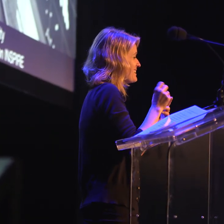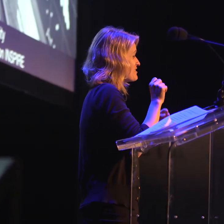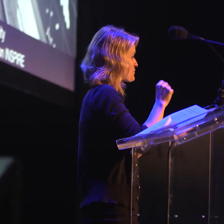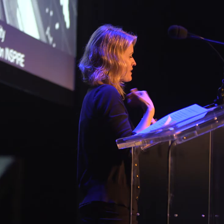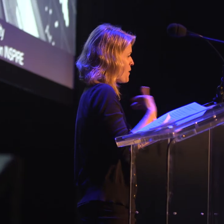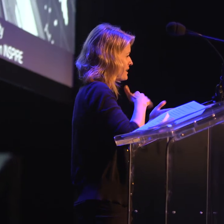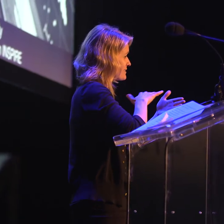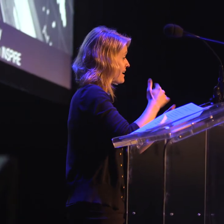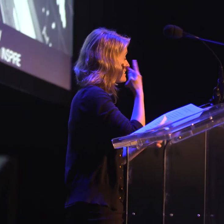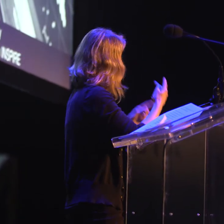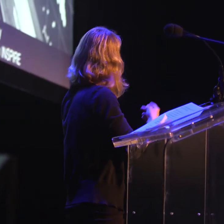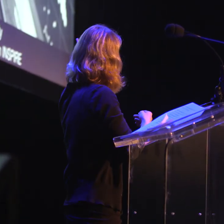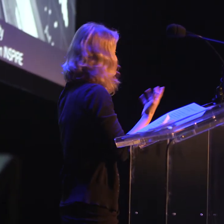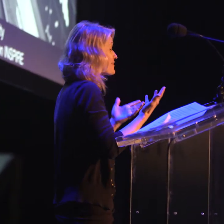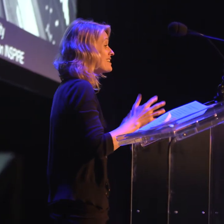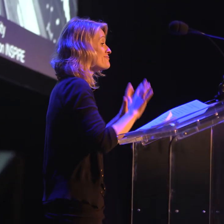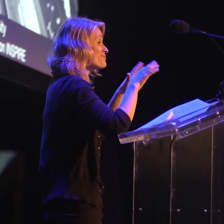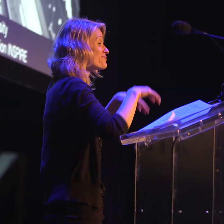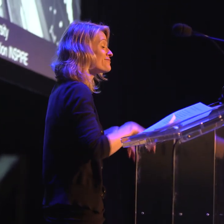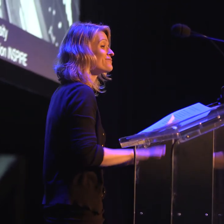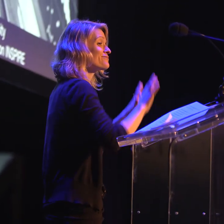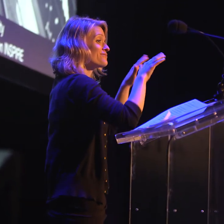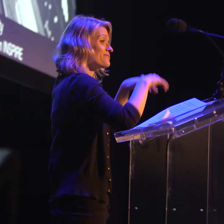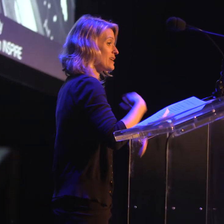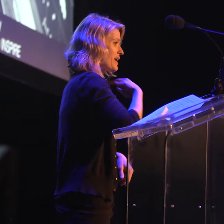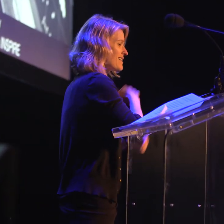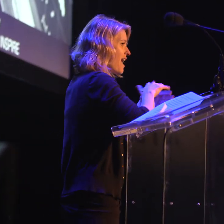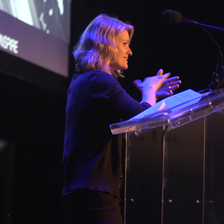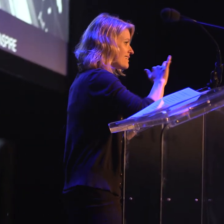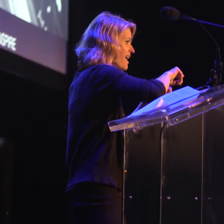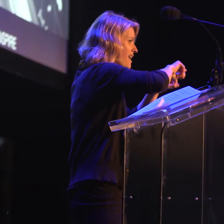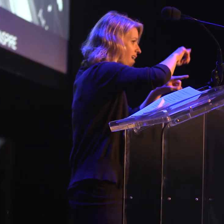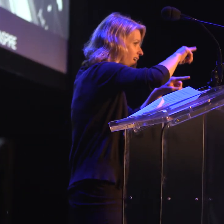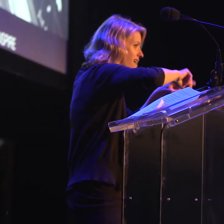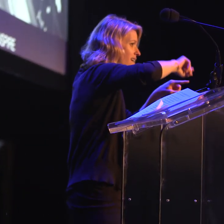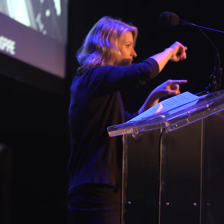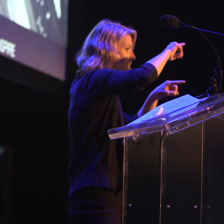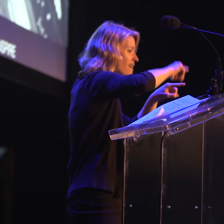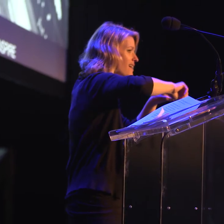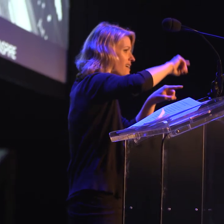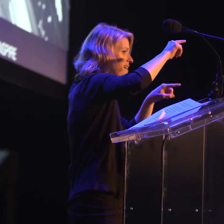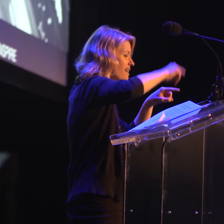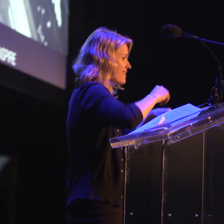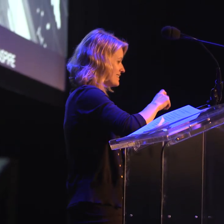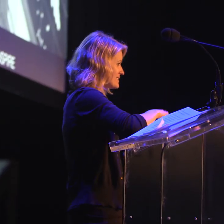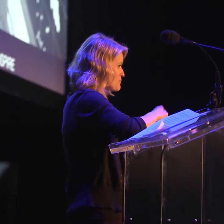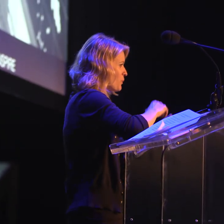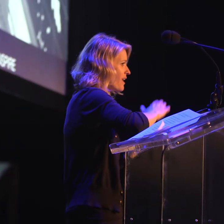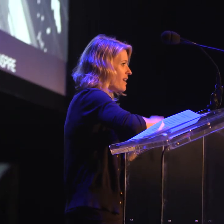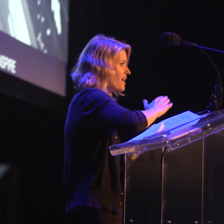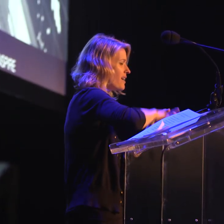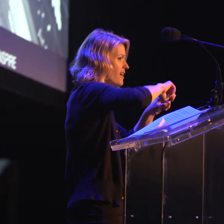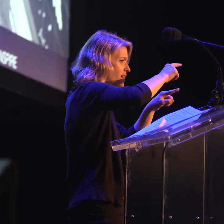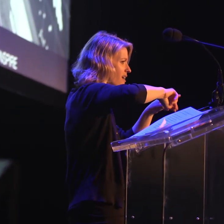ASL, so you can see patterns when those features that I mentioned earlier are repeated. What you're seeing here on the left side of the screen is